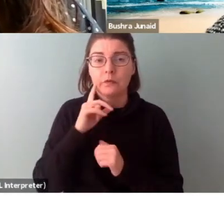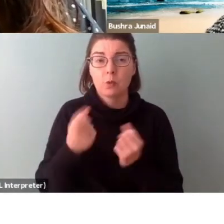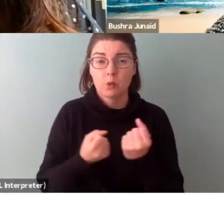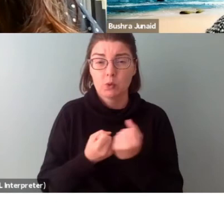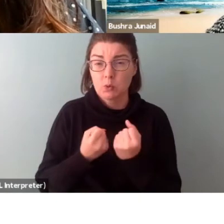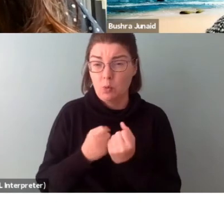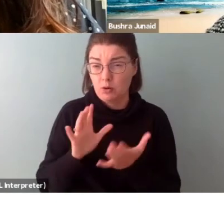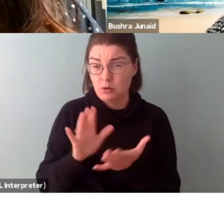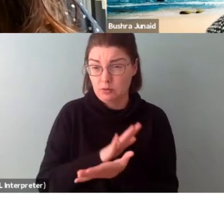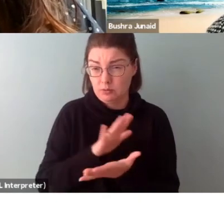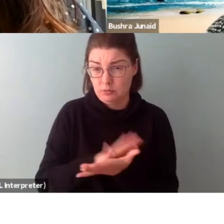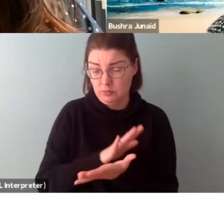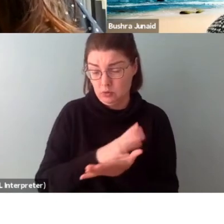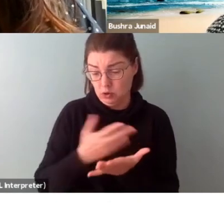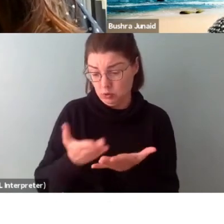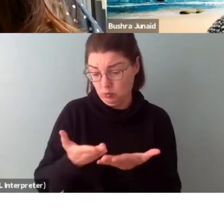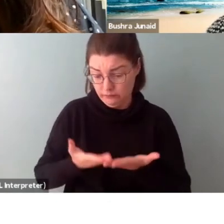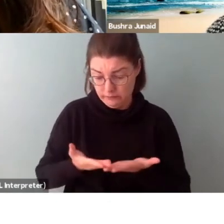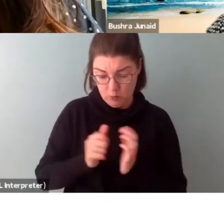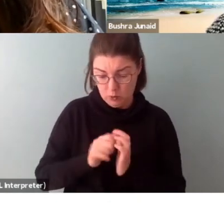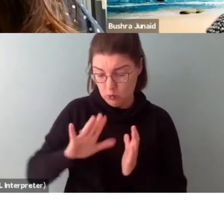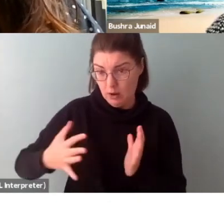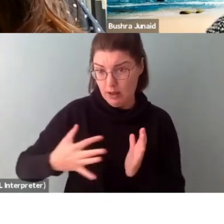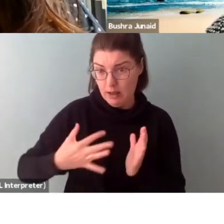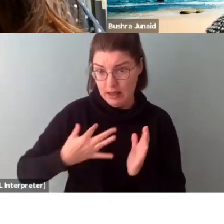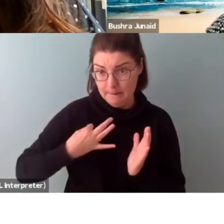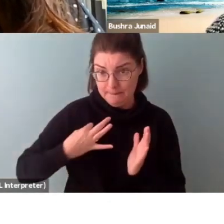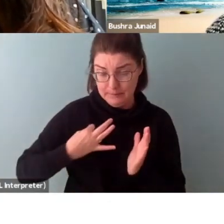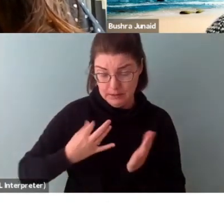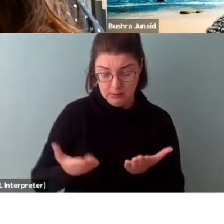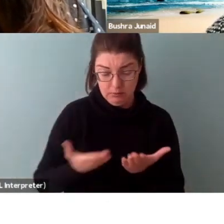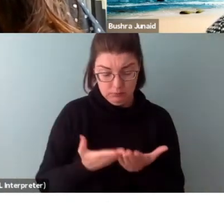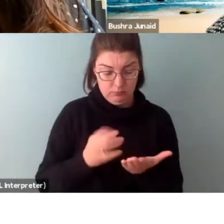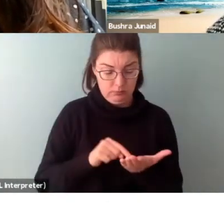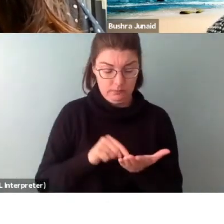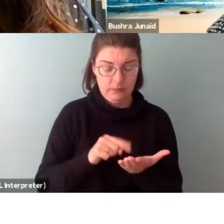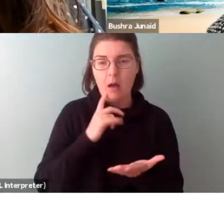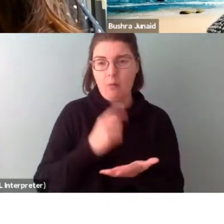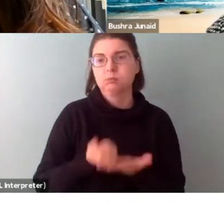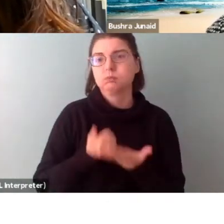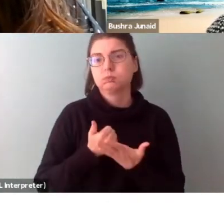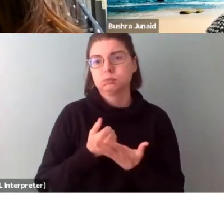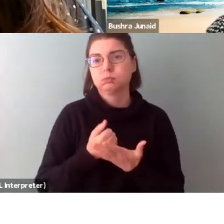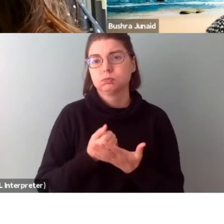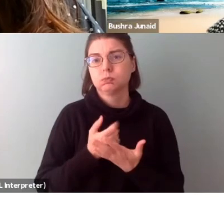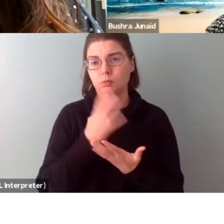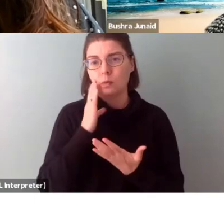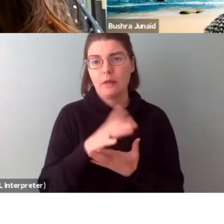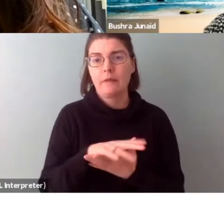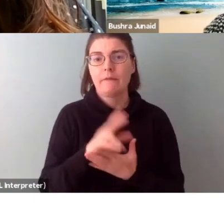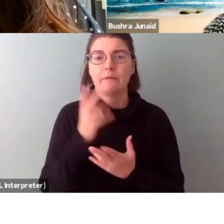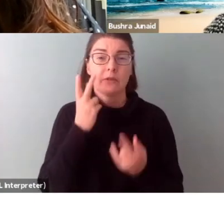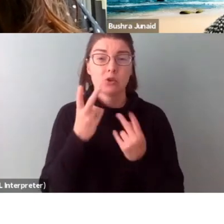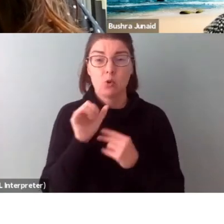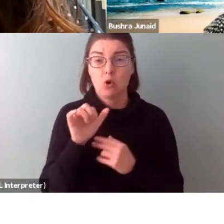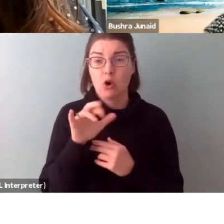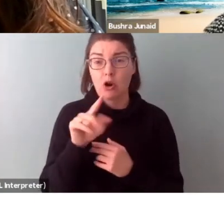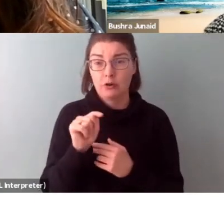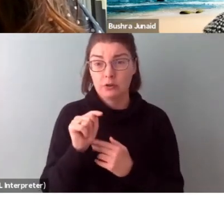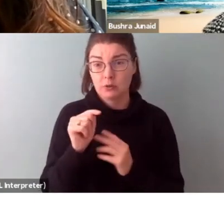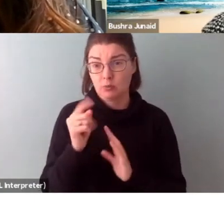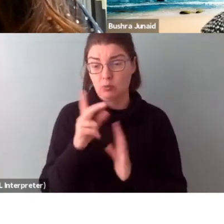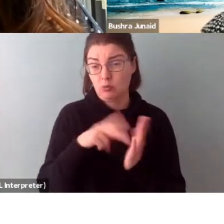that you provide with your application is really helpful. So the visual artist program, for example,